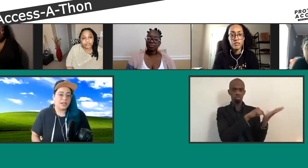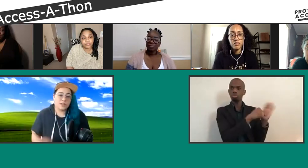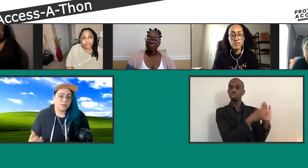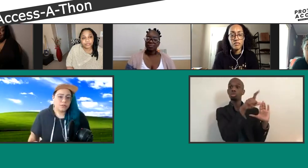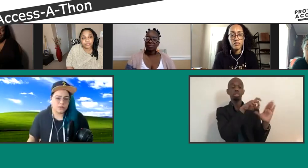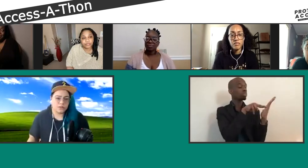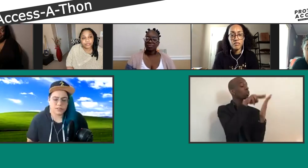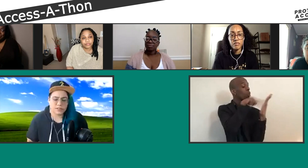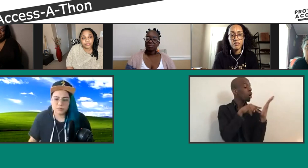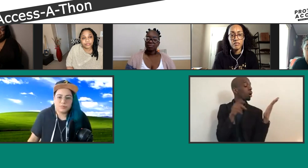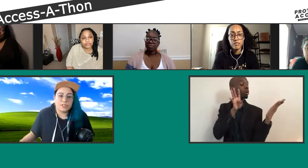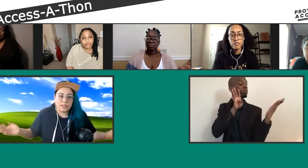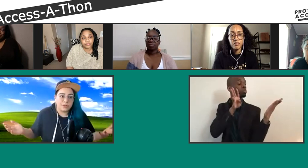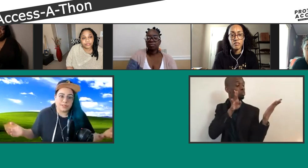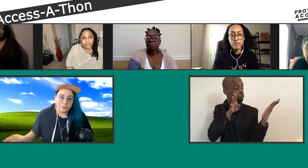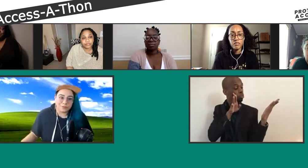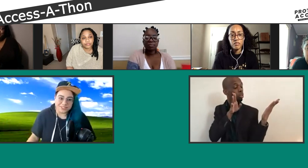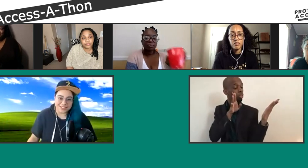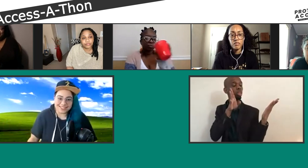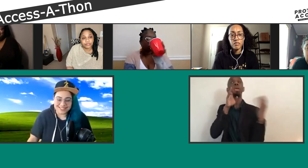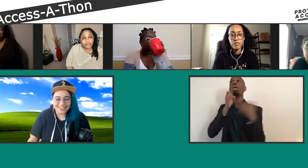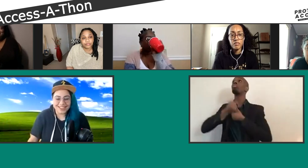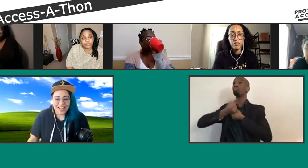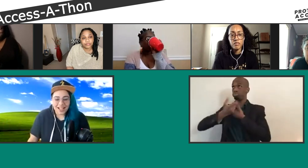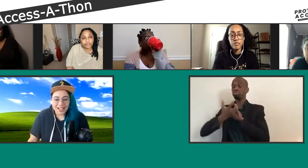Thank you so Yeah, no, of course. I'm just glad it was helpful.